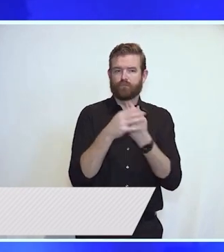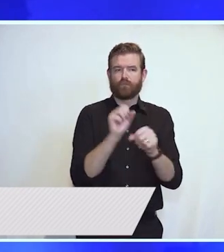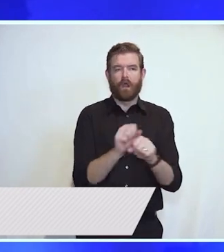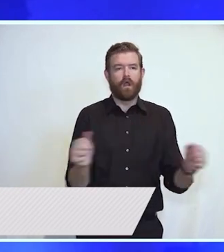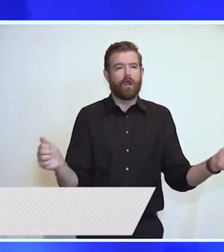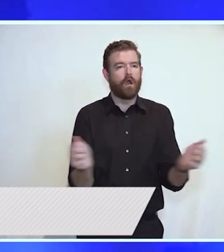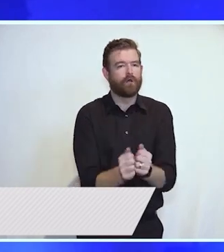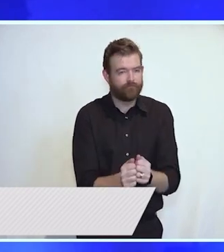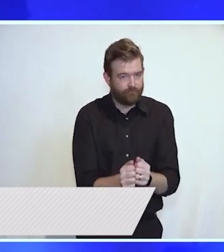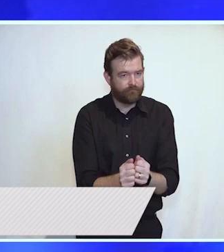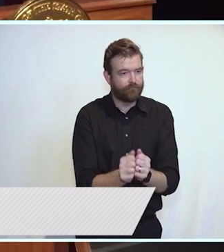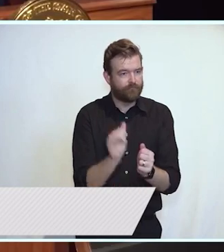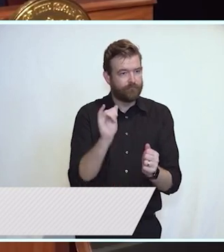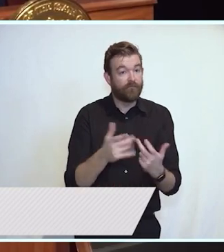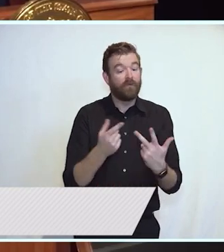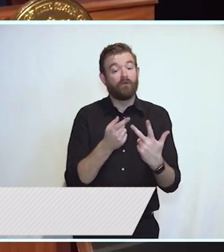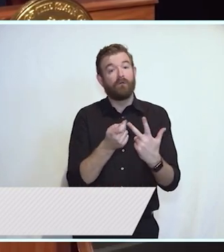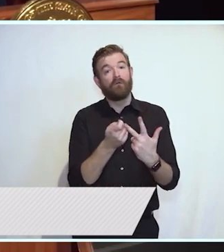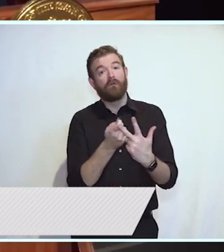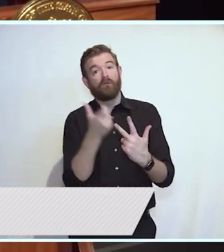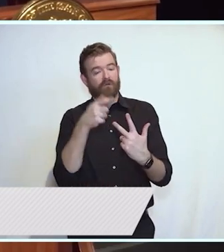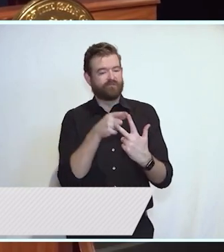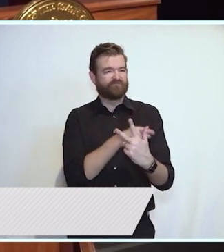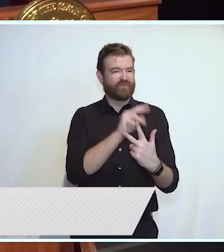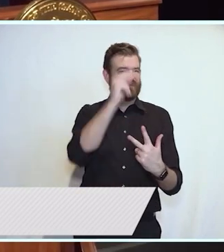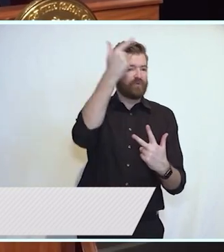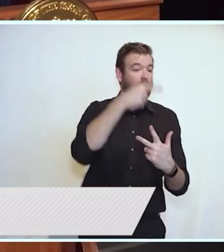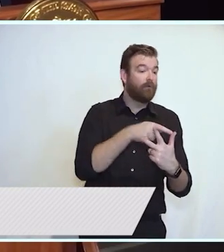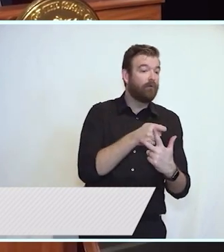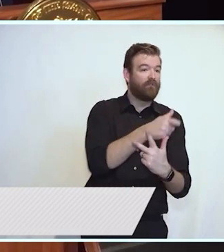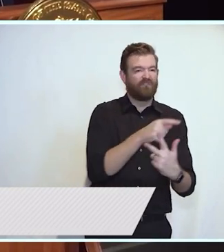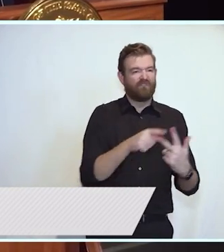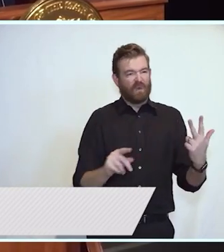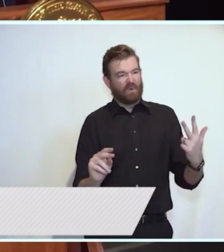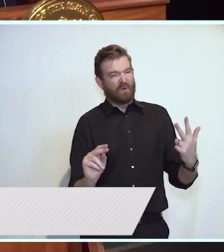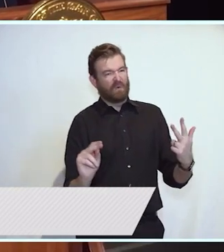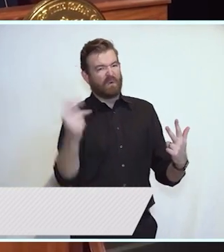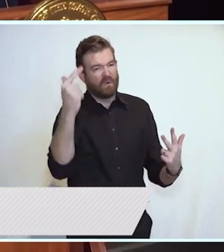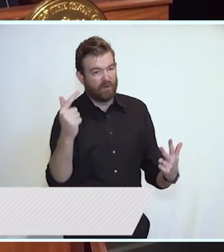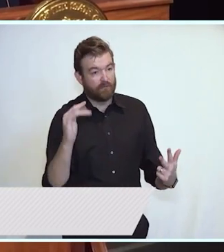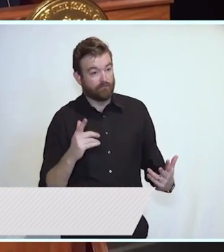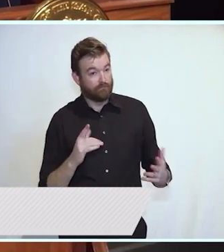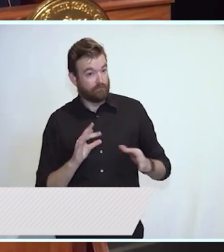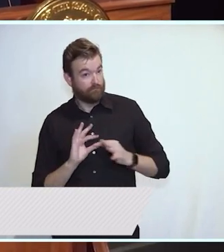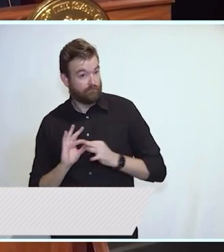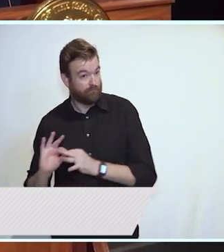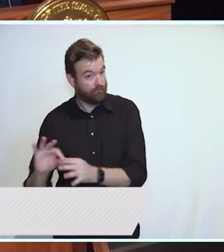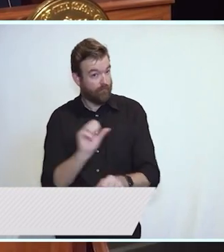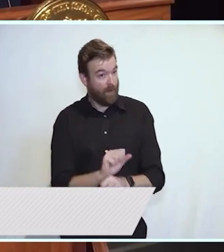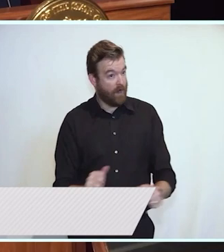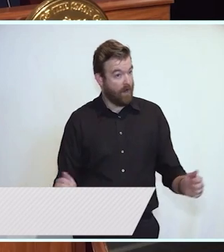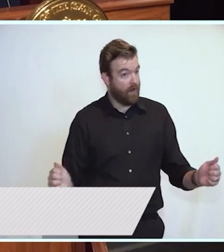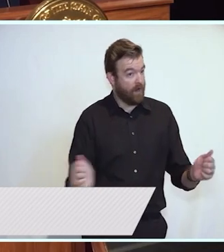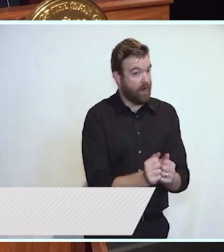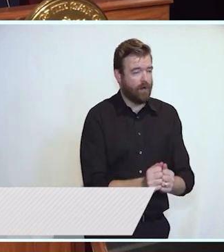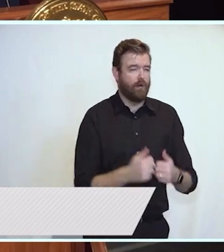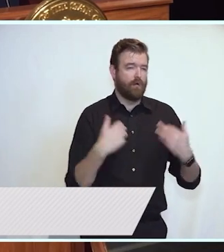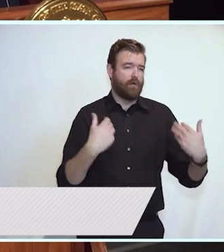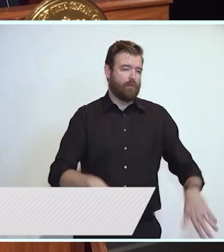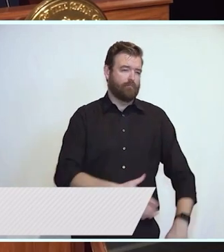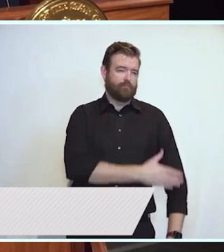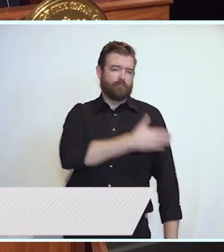others is hollow, but all of them together are an unstoppable force for a brighter future and proof